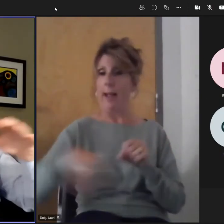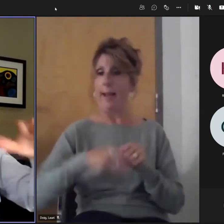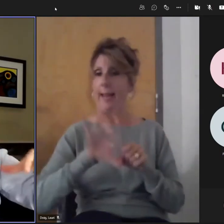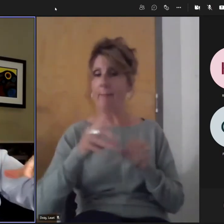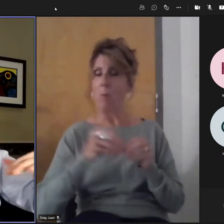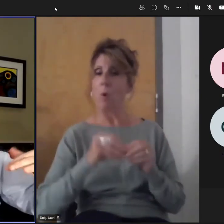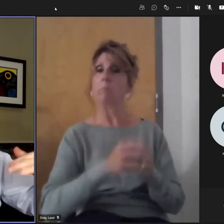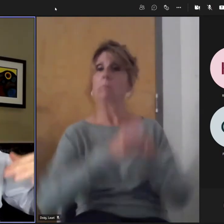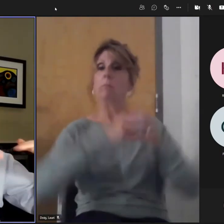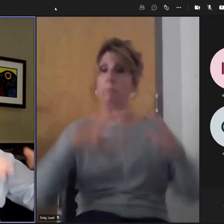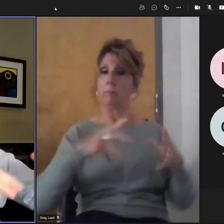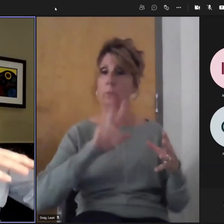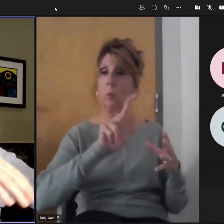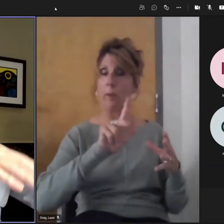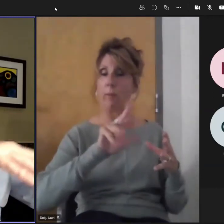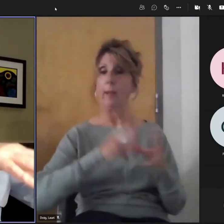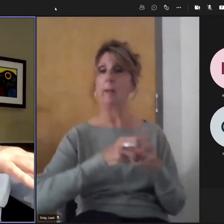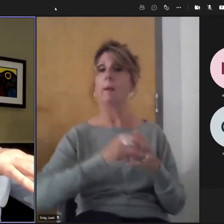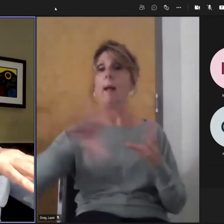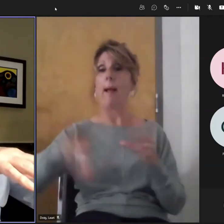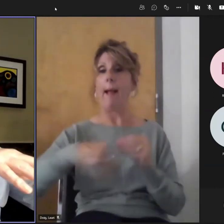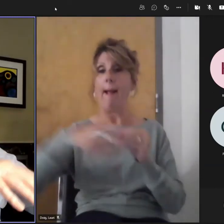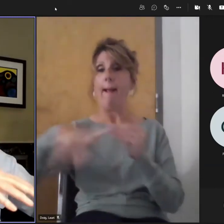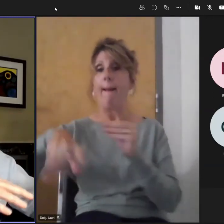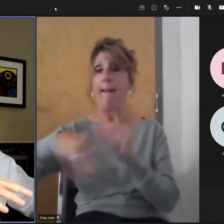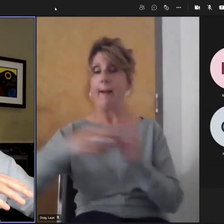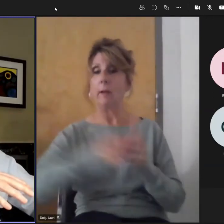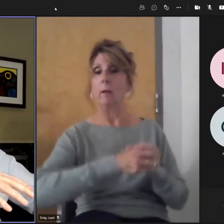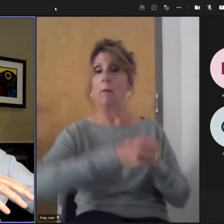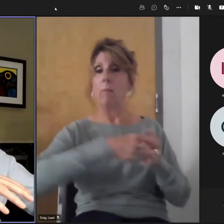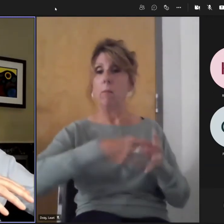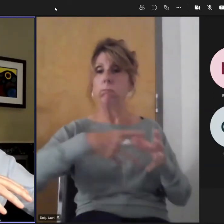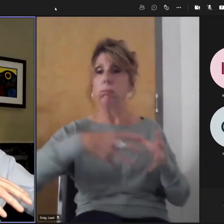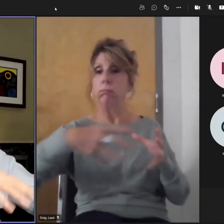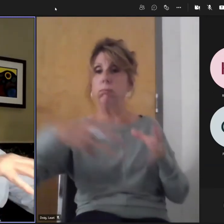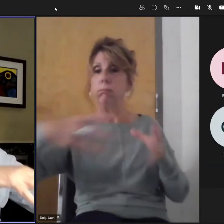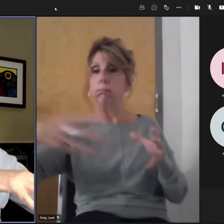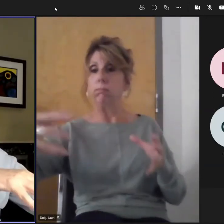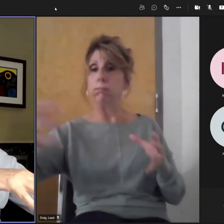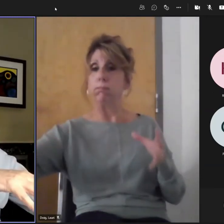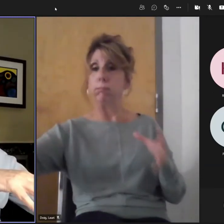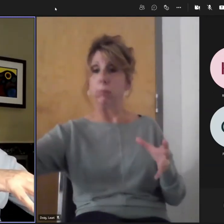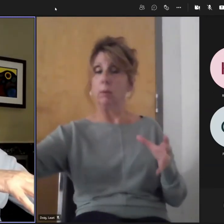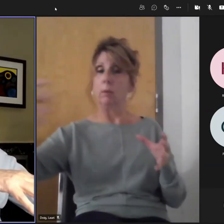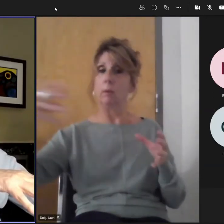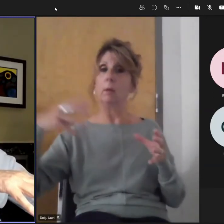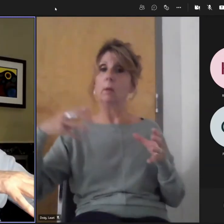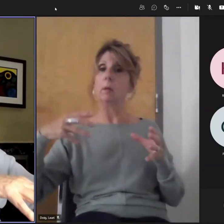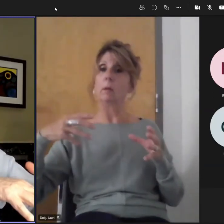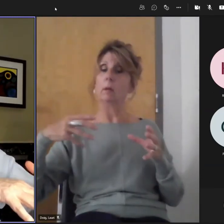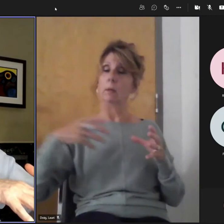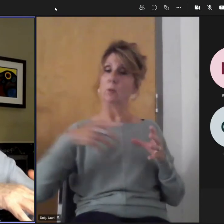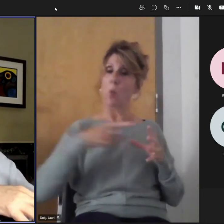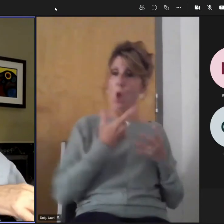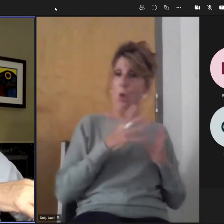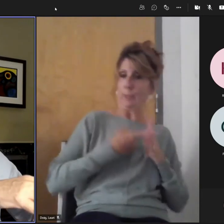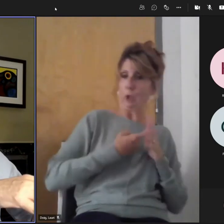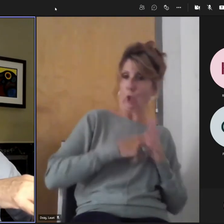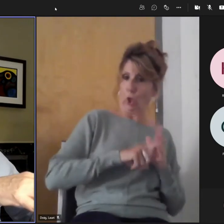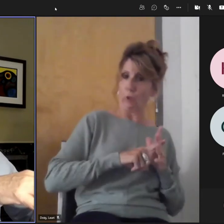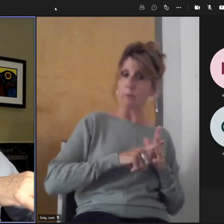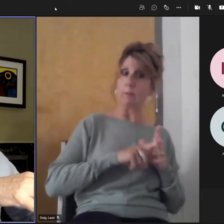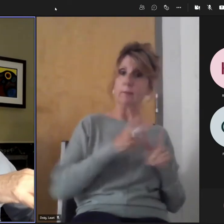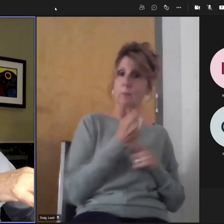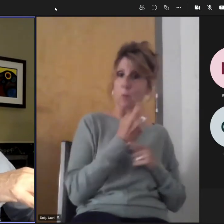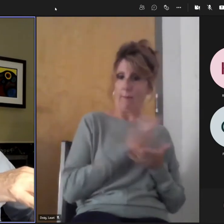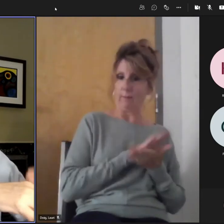added the rest, 83. They paved the way for each expansion. In other words, the next level of people became involved because